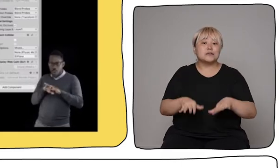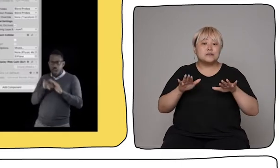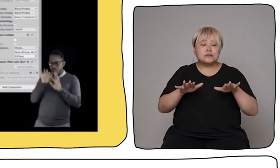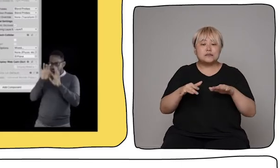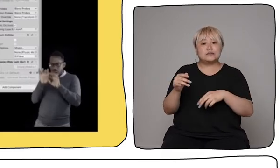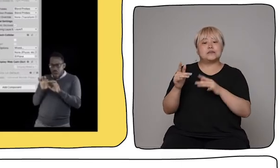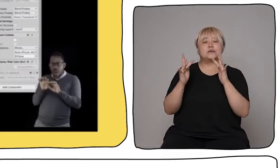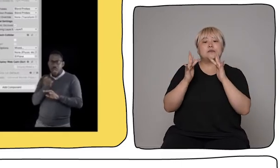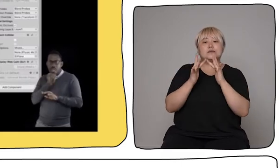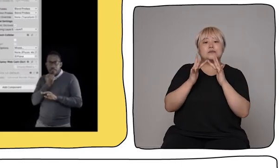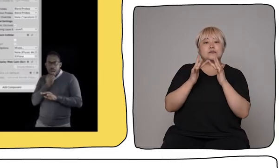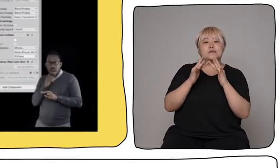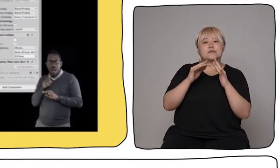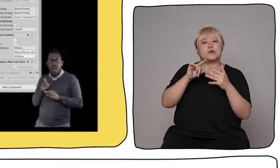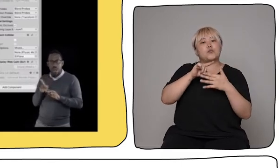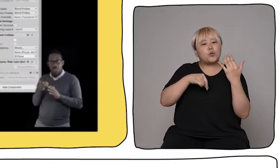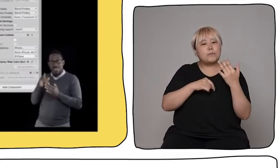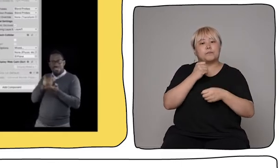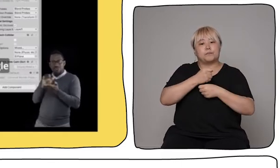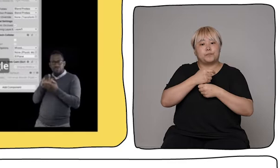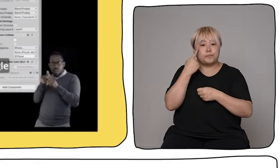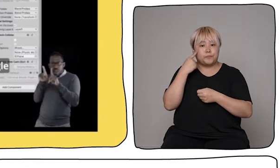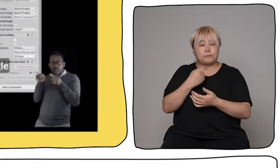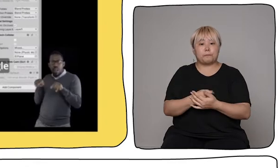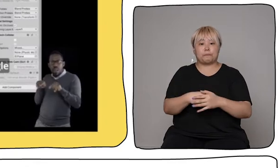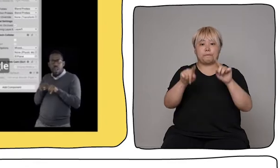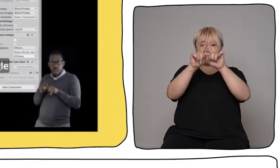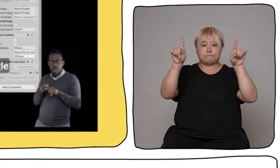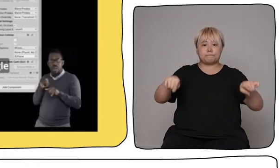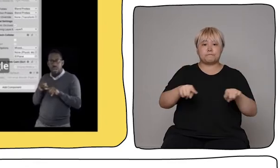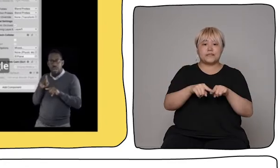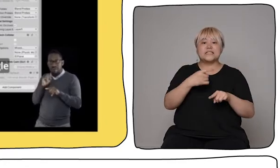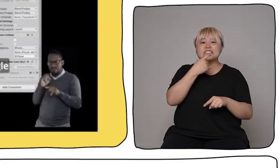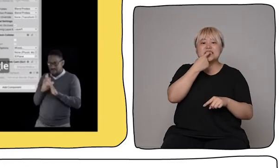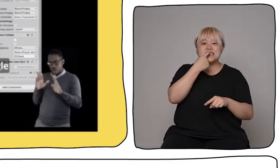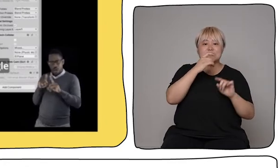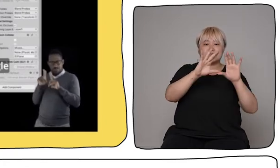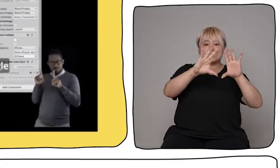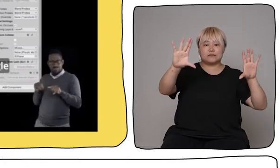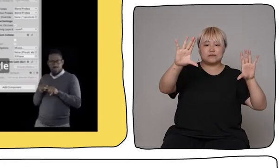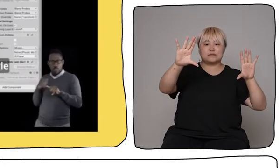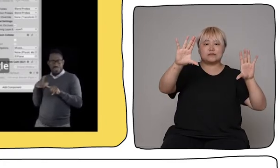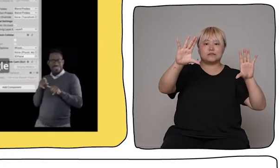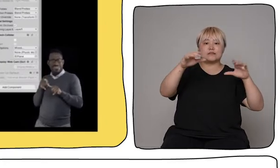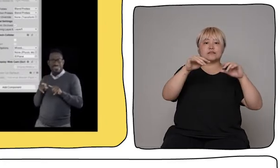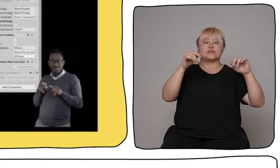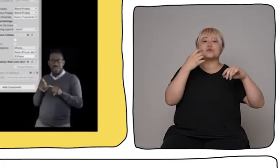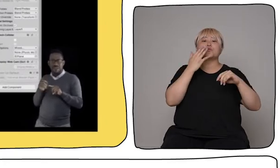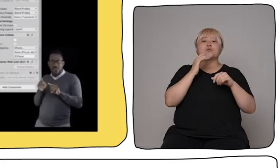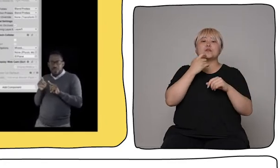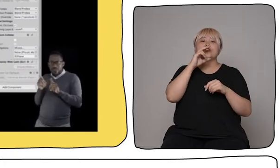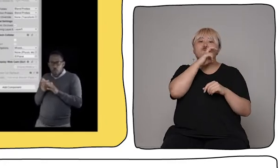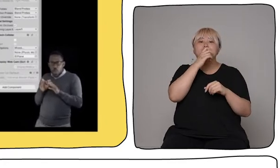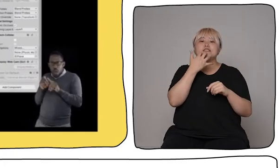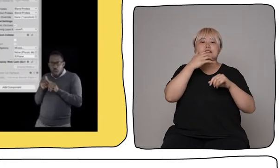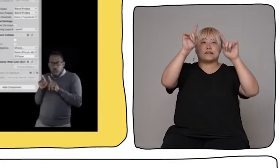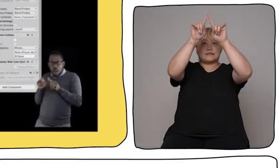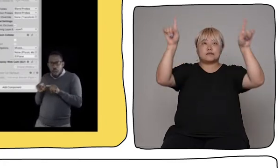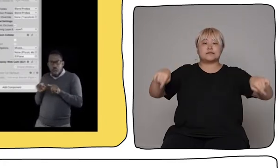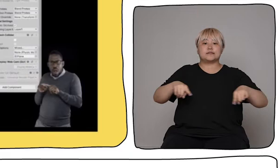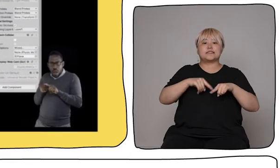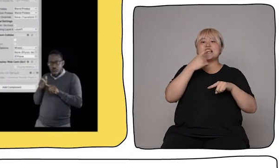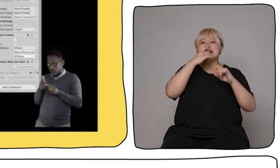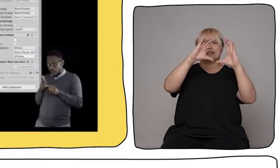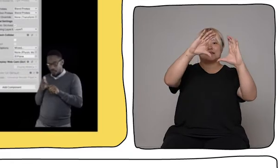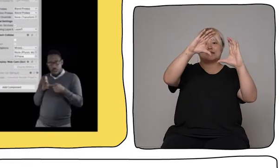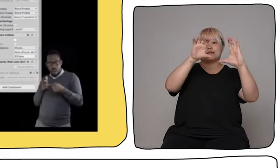series of grey windows full of text and numbers with a central window showing a large white rectangle with a smaller rectangle in front